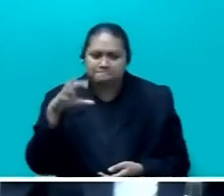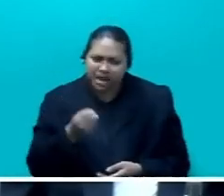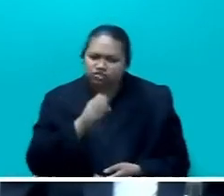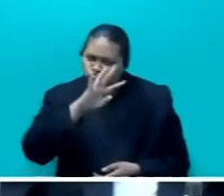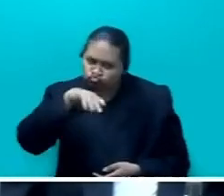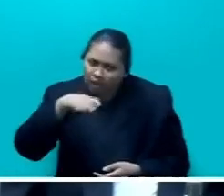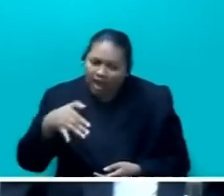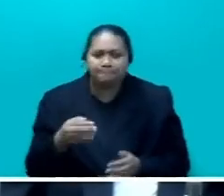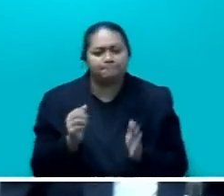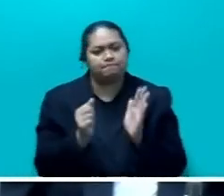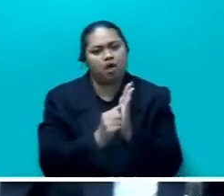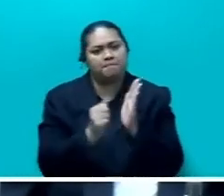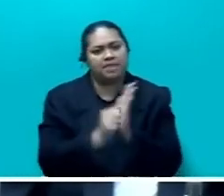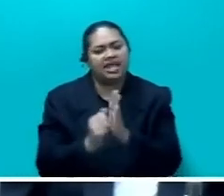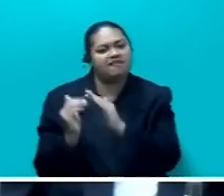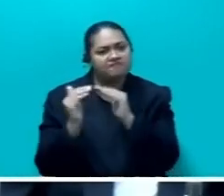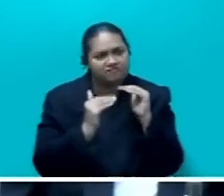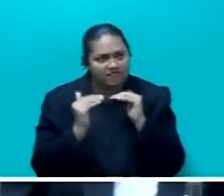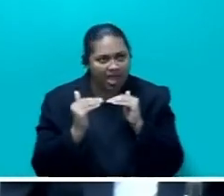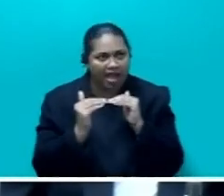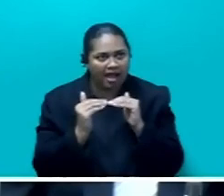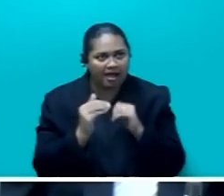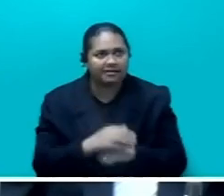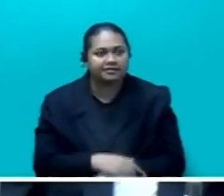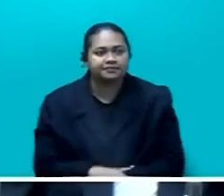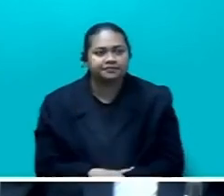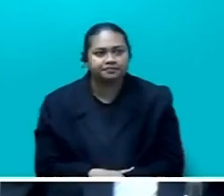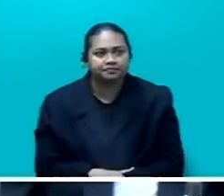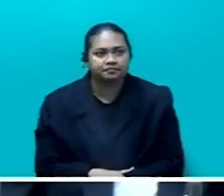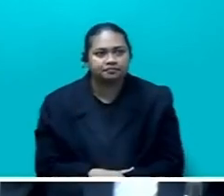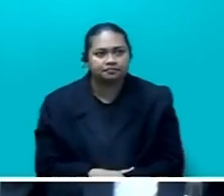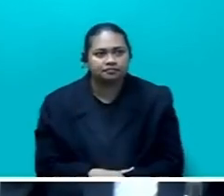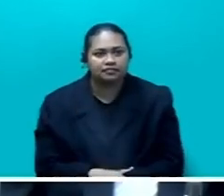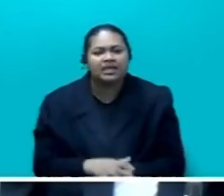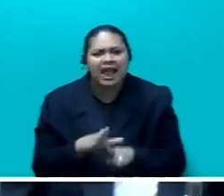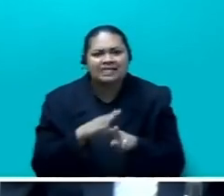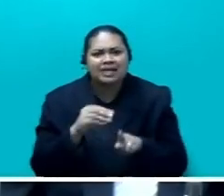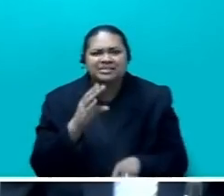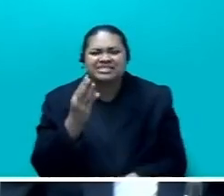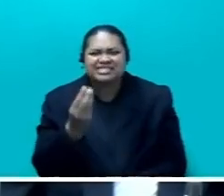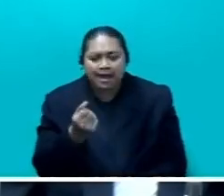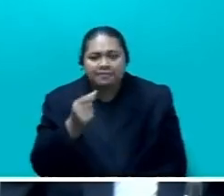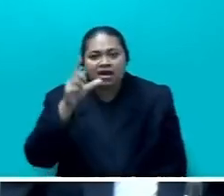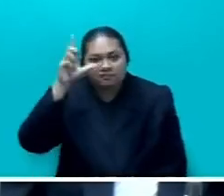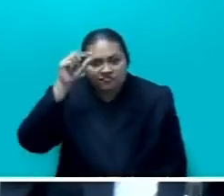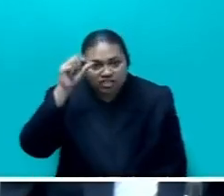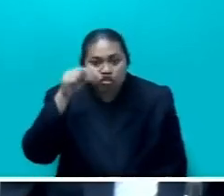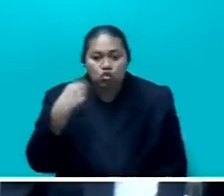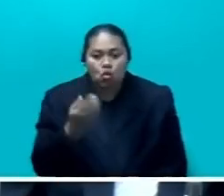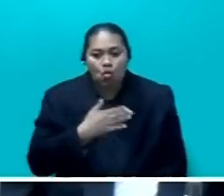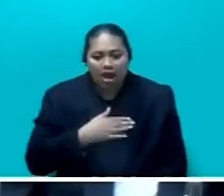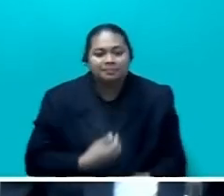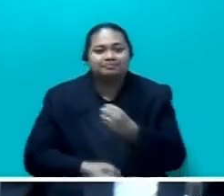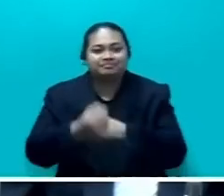also fairly, particularly for genuine people that want to become Fijians and be granted citizenry.